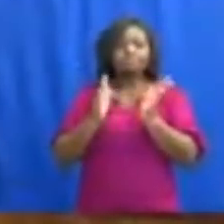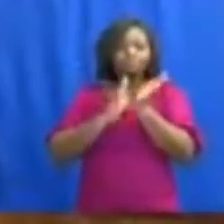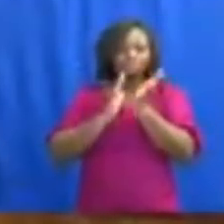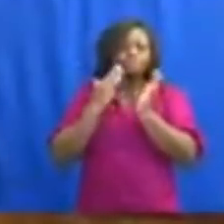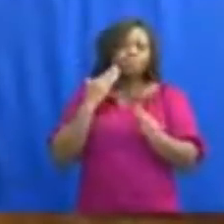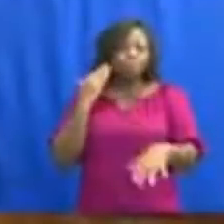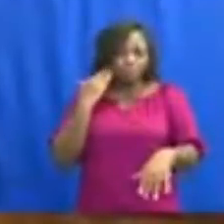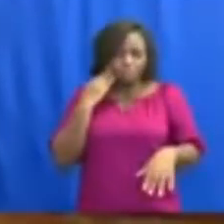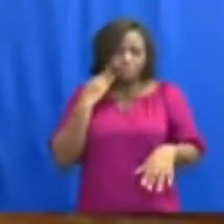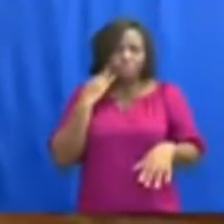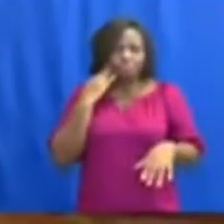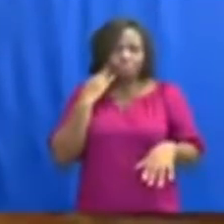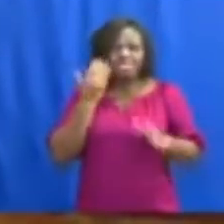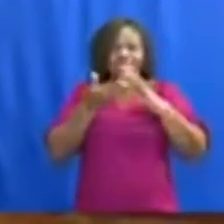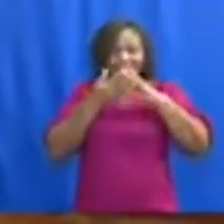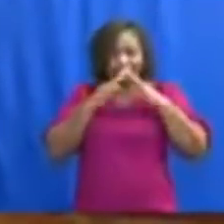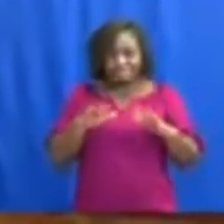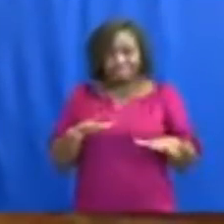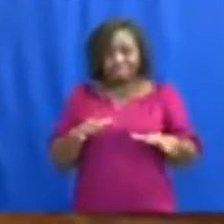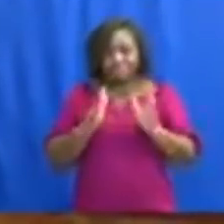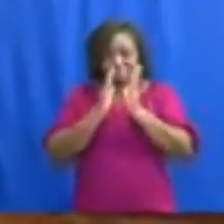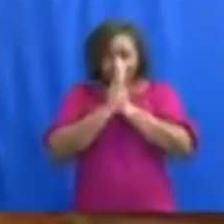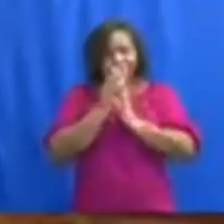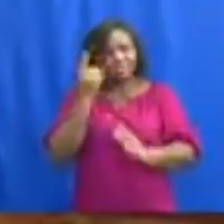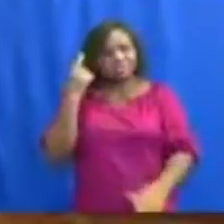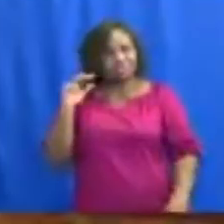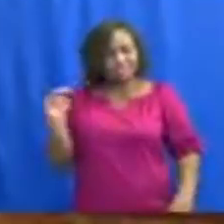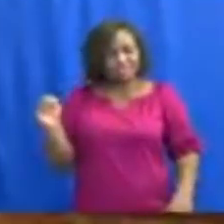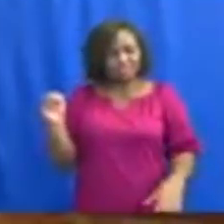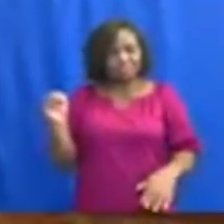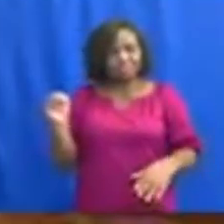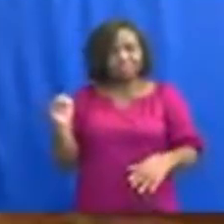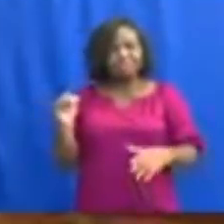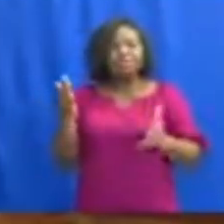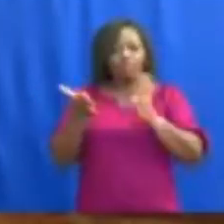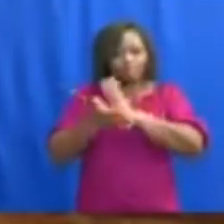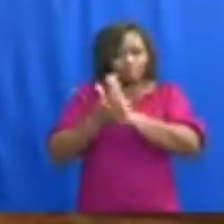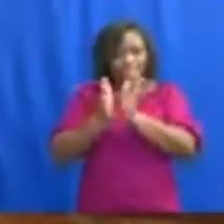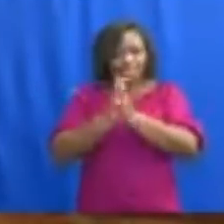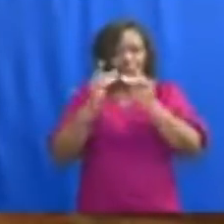ujoba. Mi nisole anha ame. Ni ame ye inkunim.